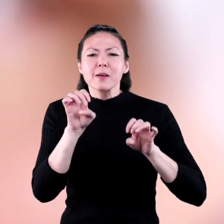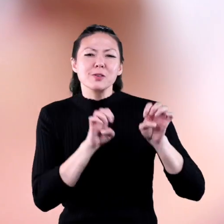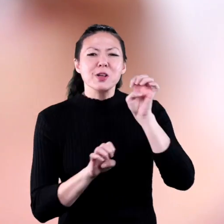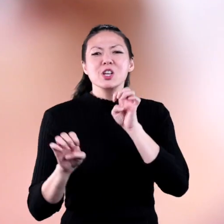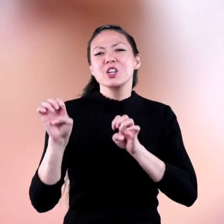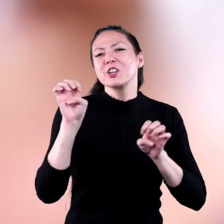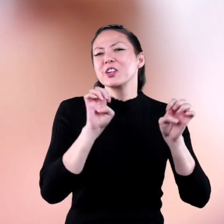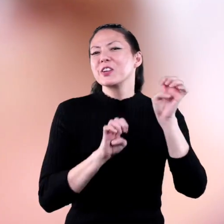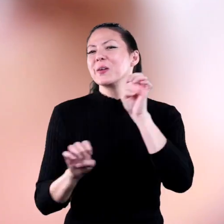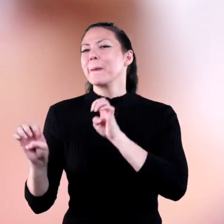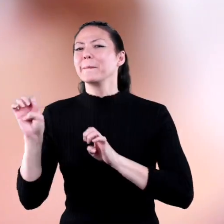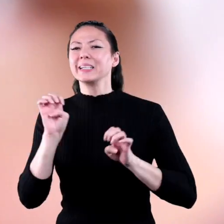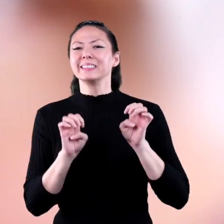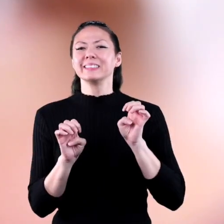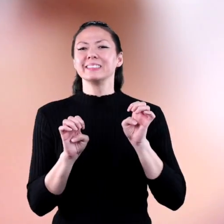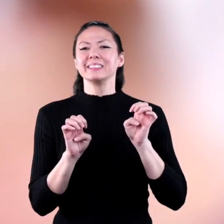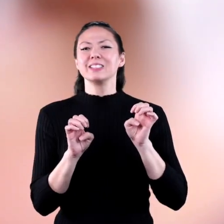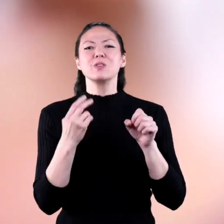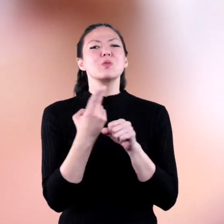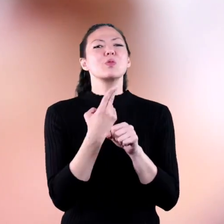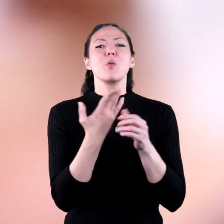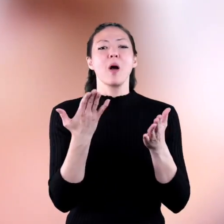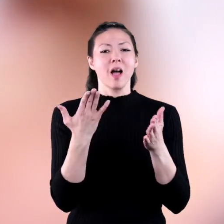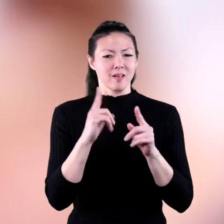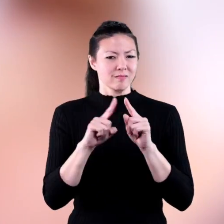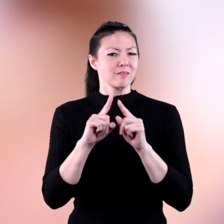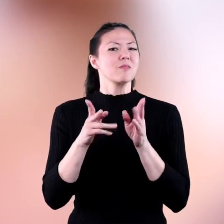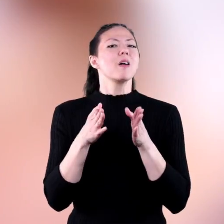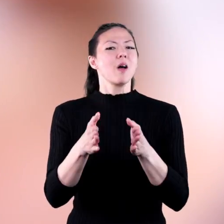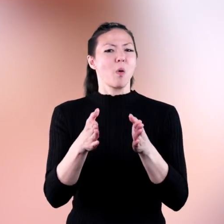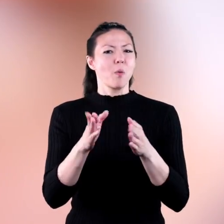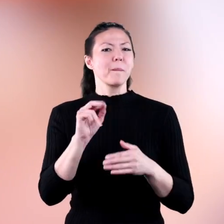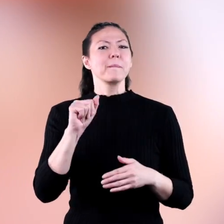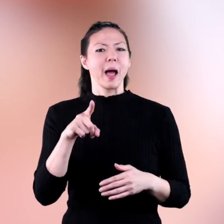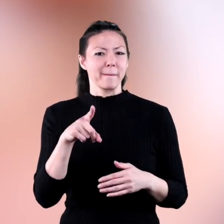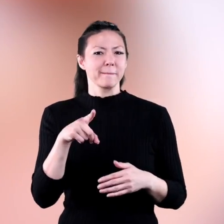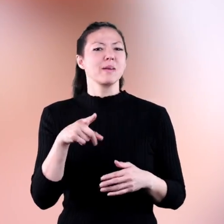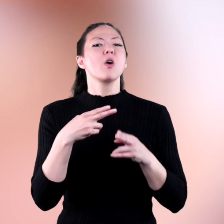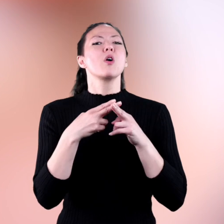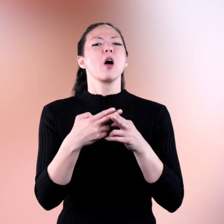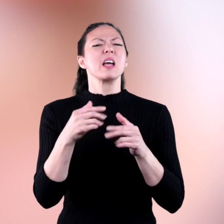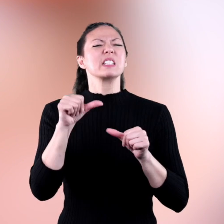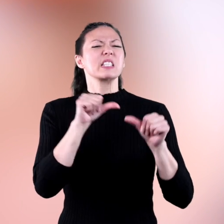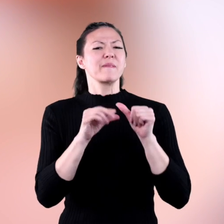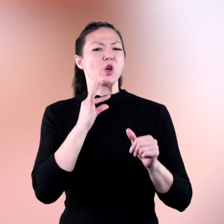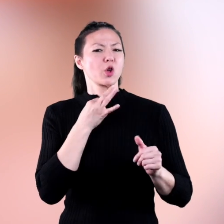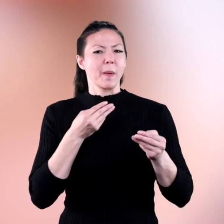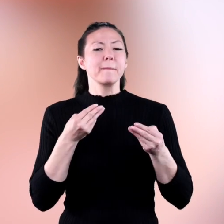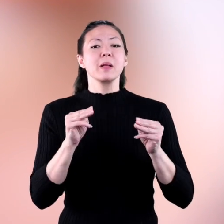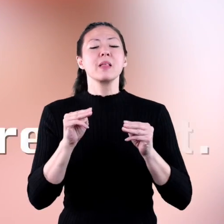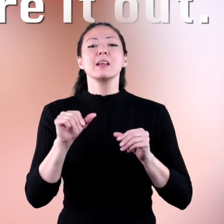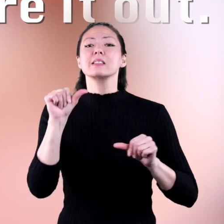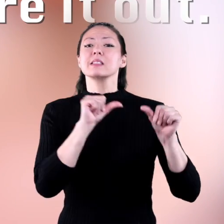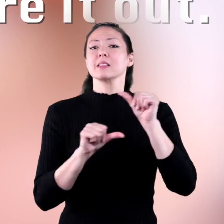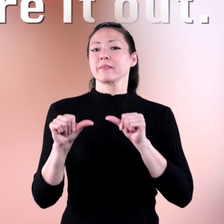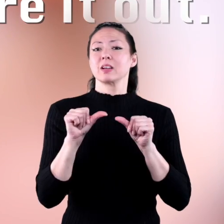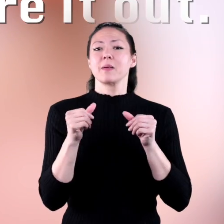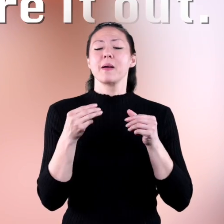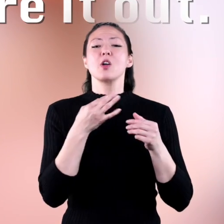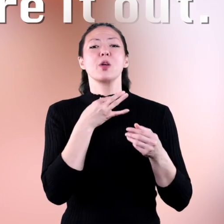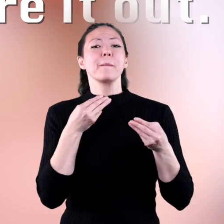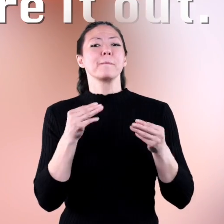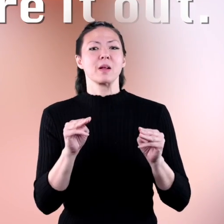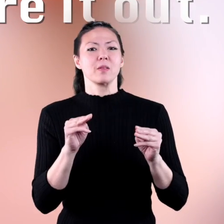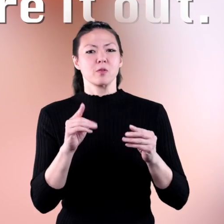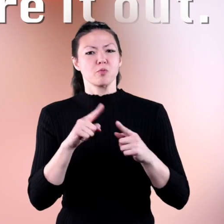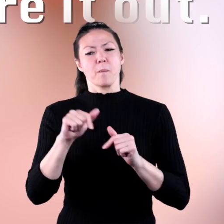and experimenting, they use a kind of road map. It's called the Scientific Method. The Scientific Method is a series of